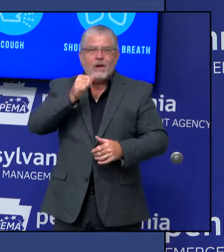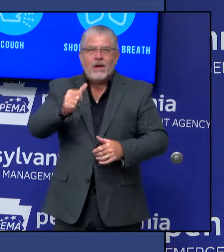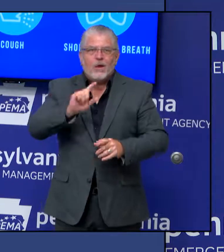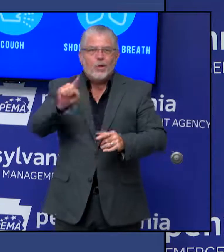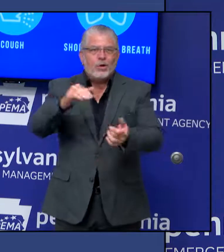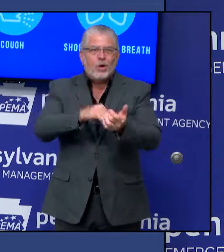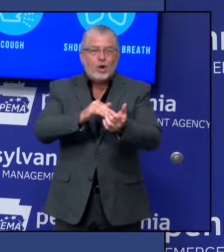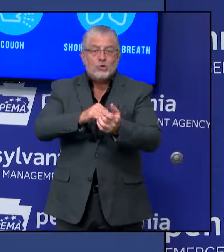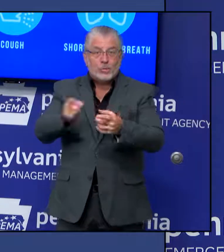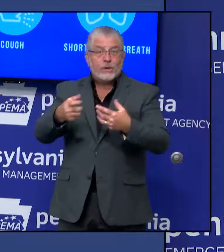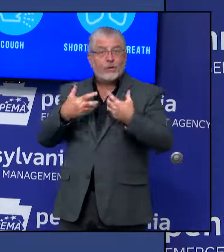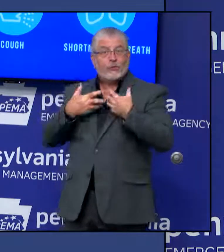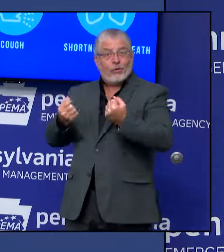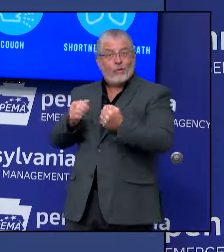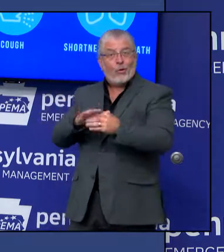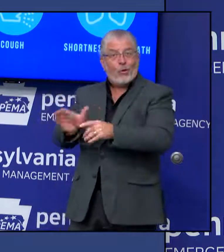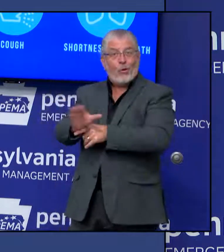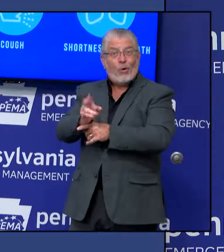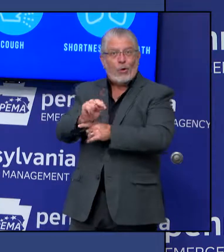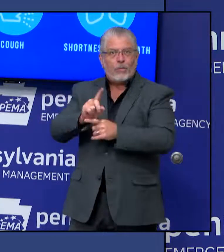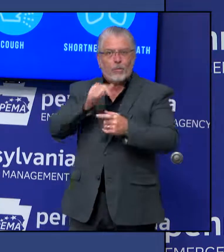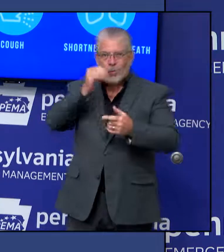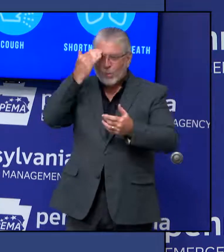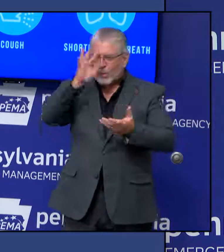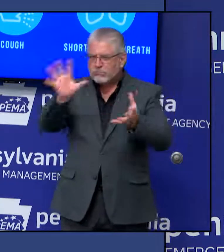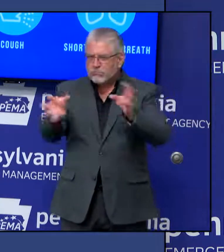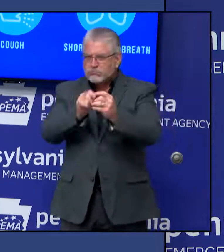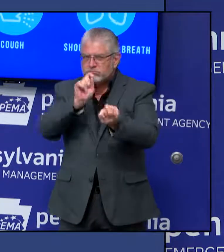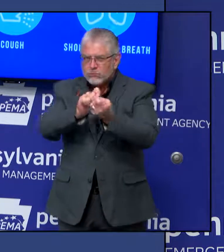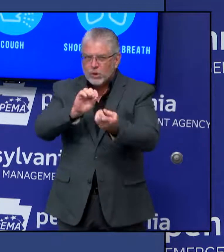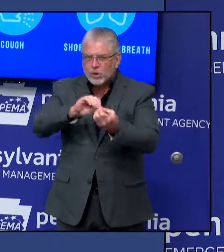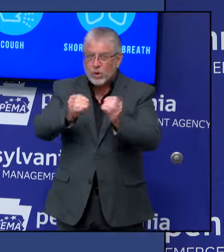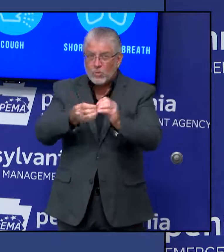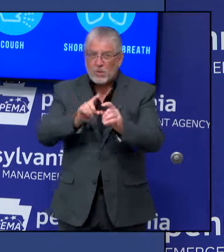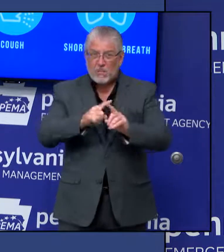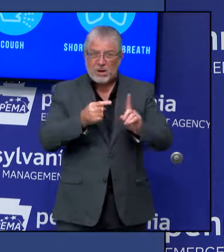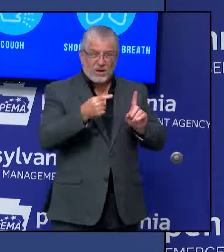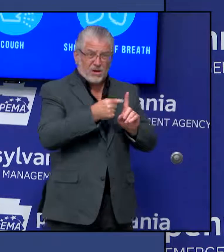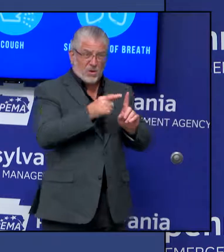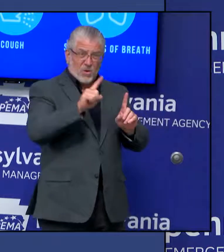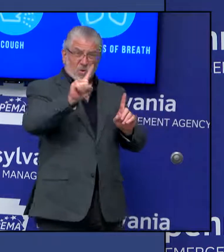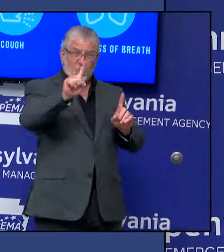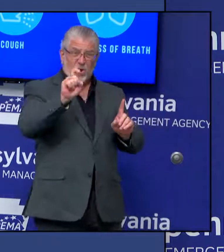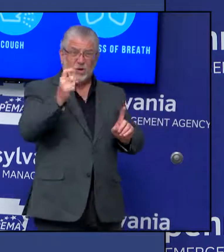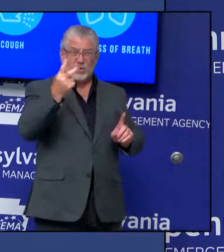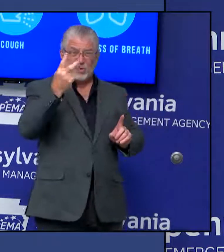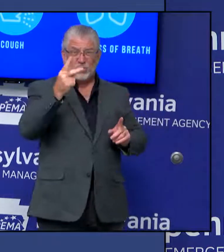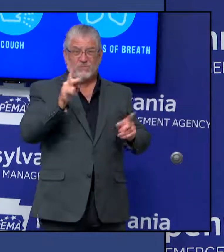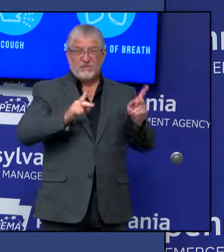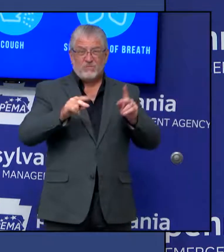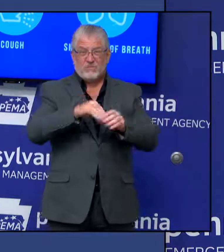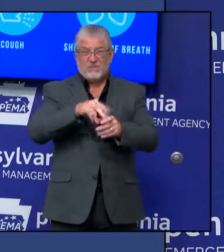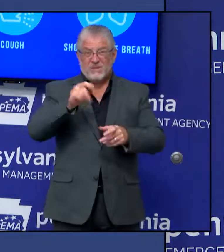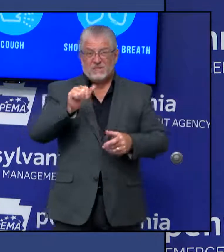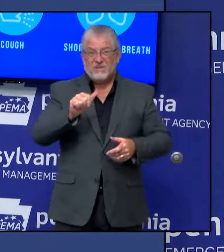Tragically, 102 Pennsylvanians, including one child, died as a result of the flu last year.